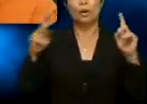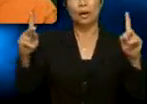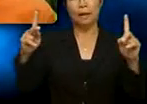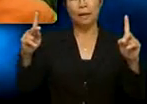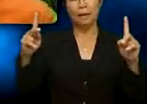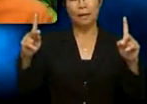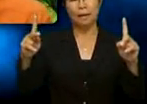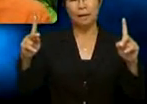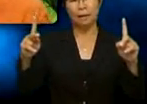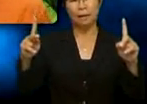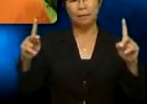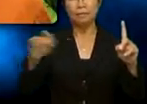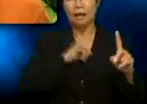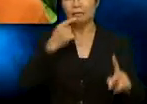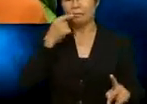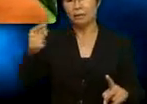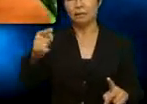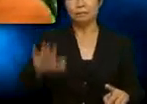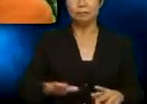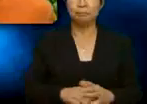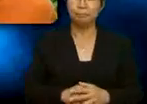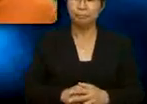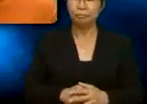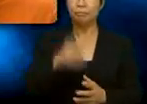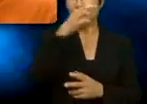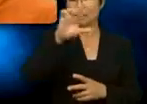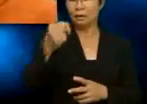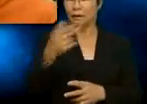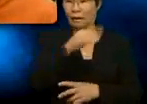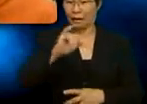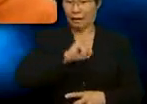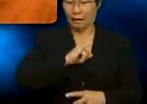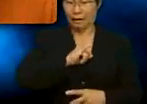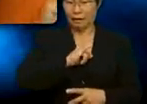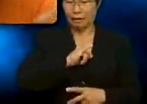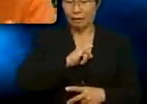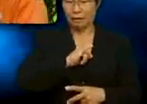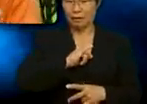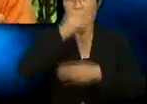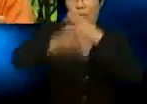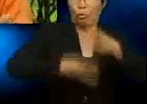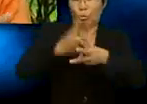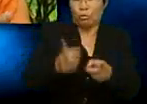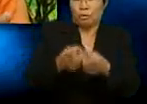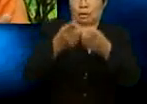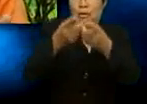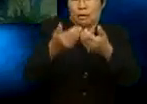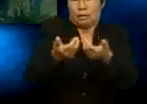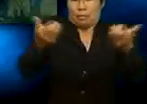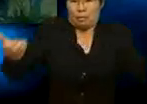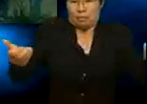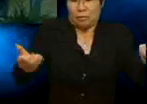I'll tell them. Sarah and I are worlds apart. Have you all noticed how good her English is?